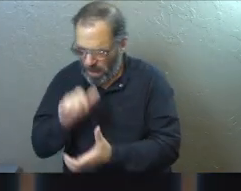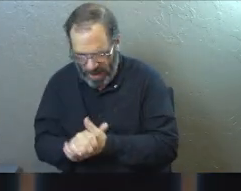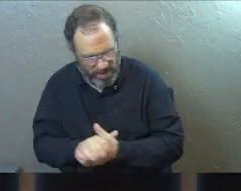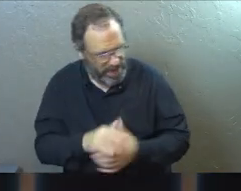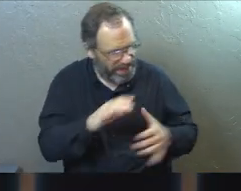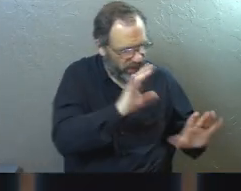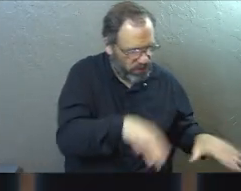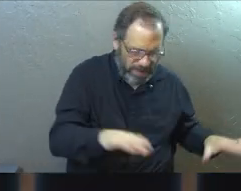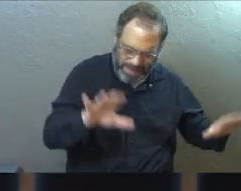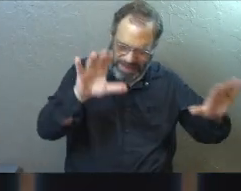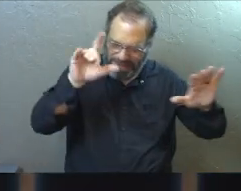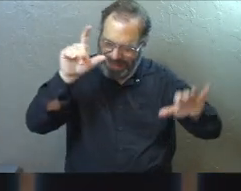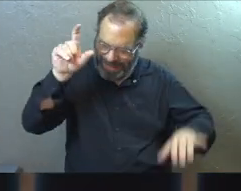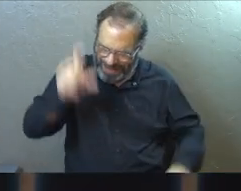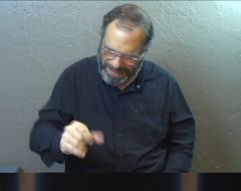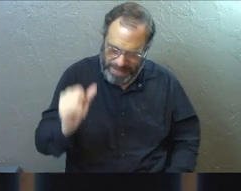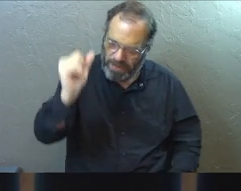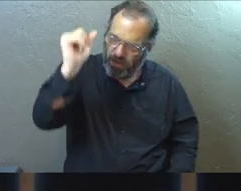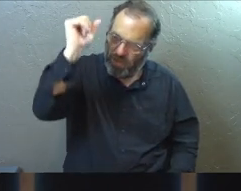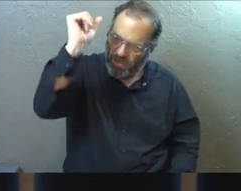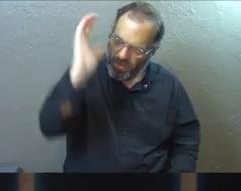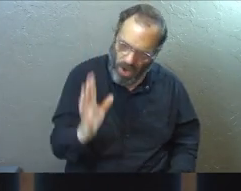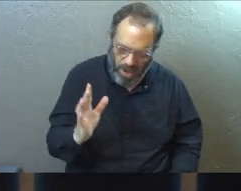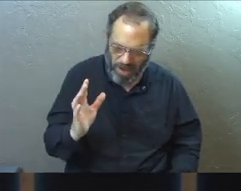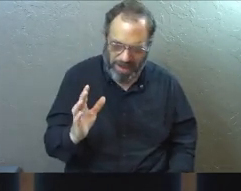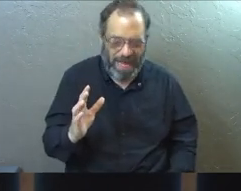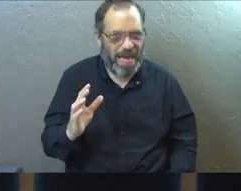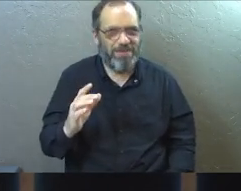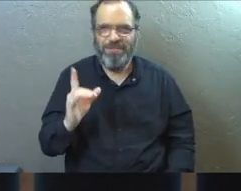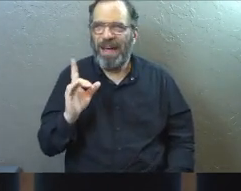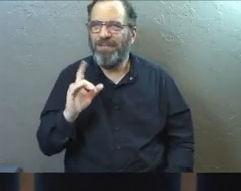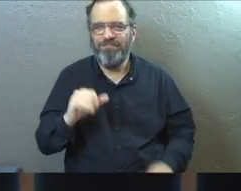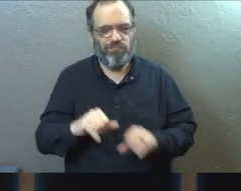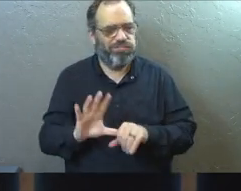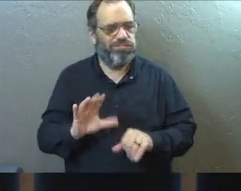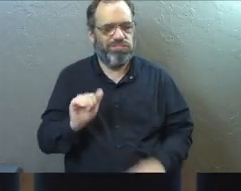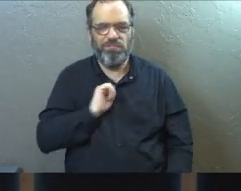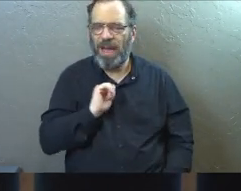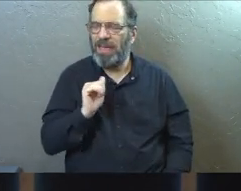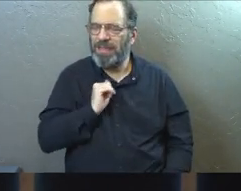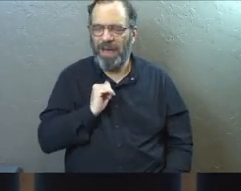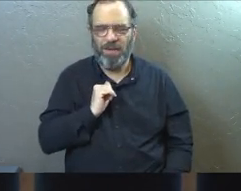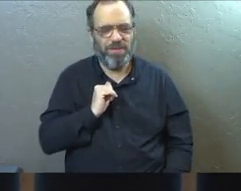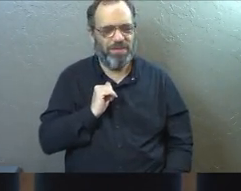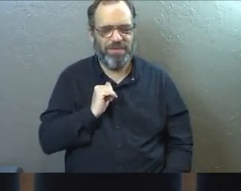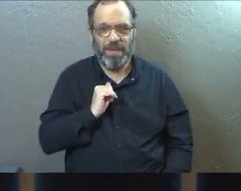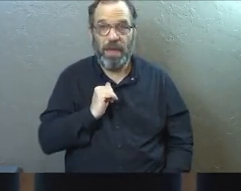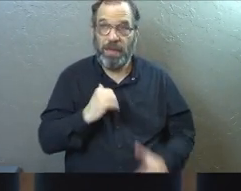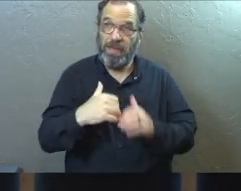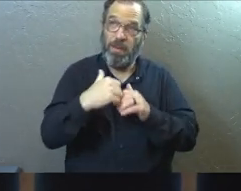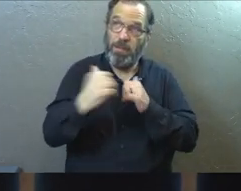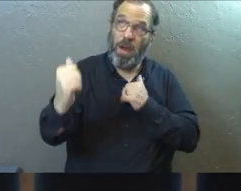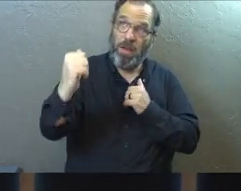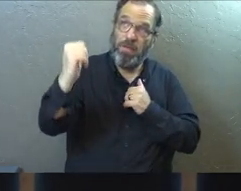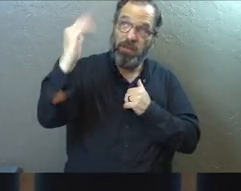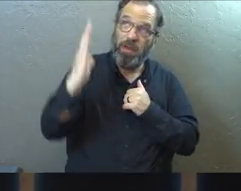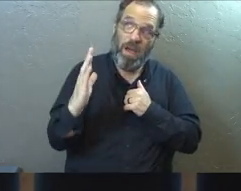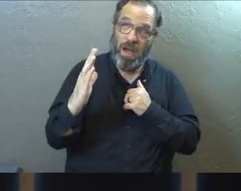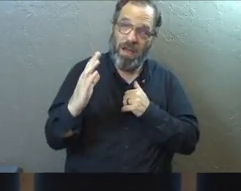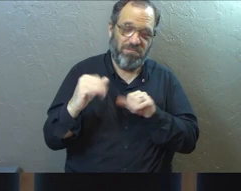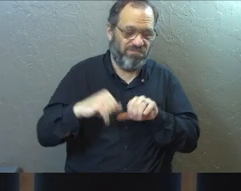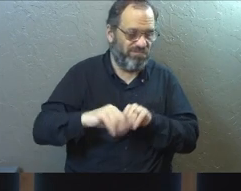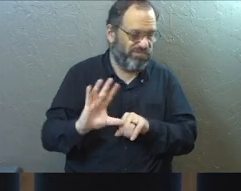for whatever, I need God. I can't just muscle it together. I need God, because apart from Him, I can do